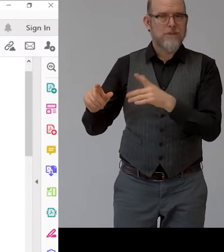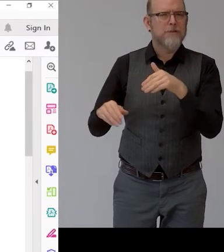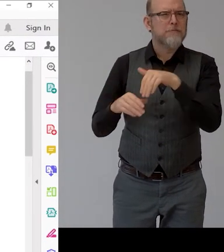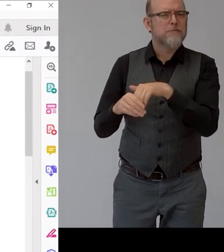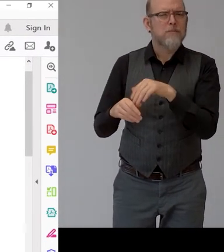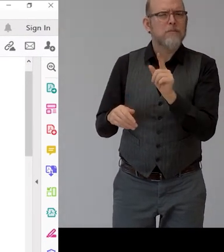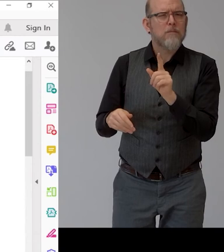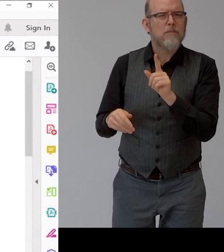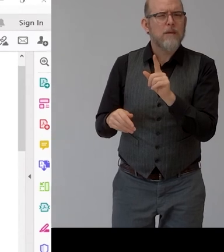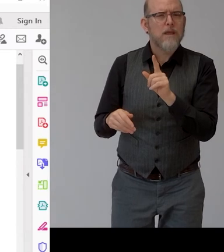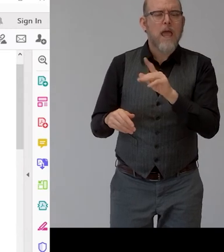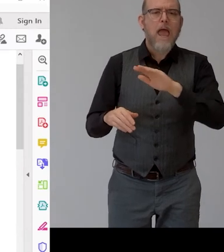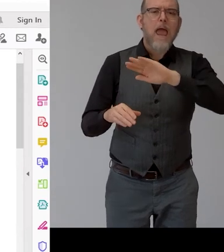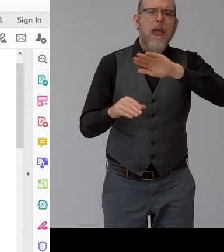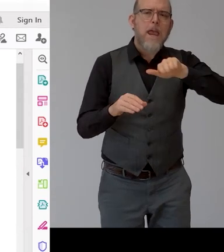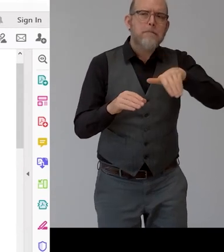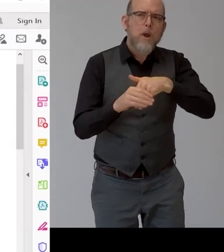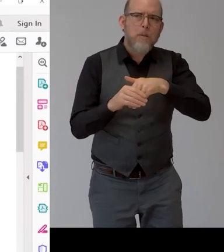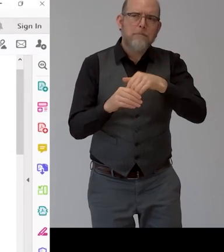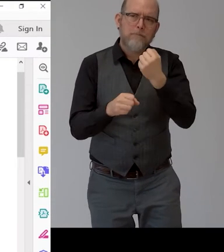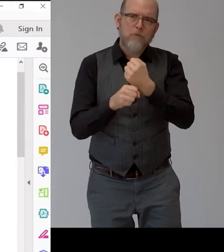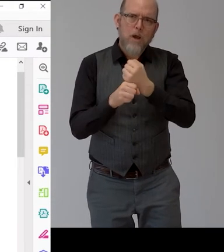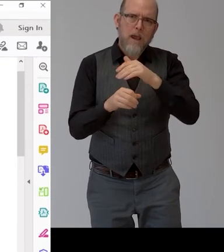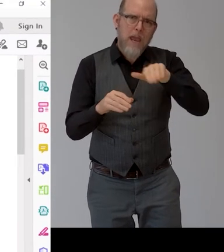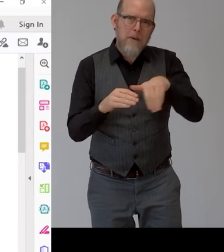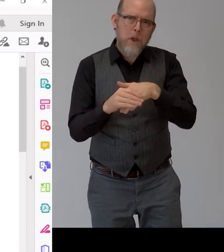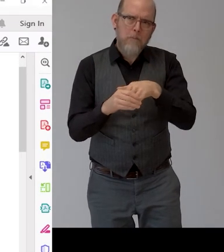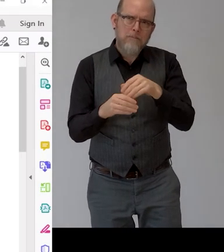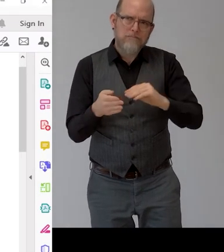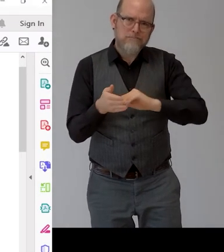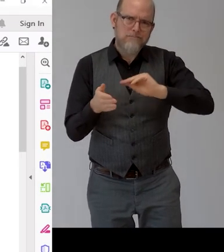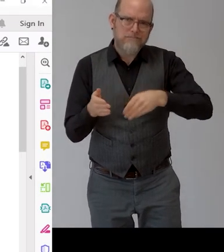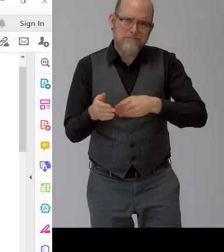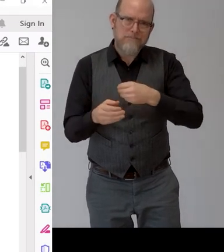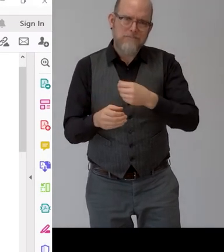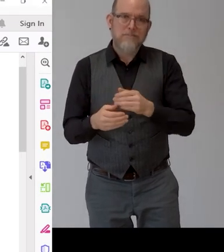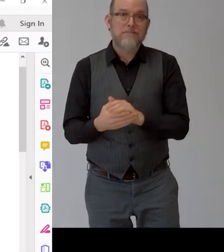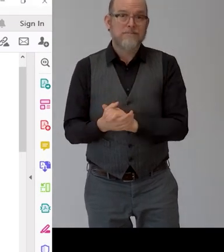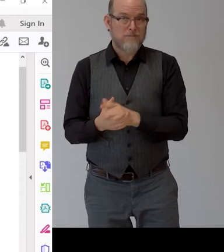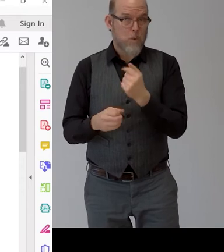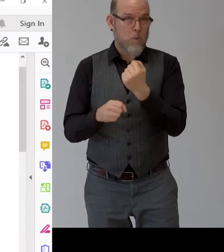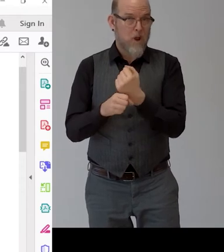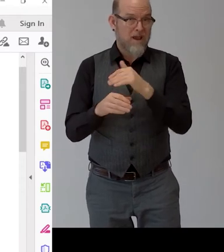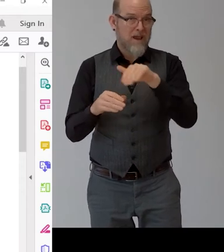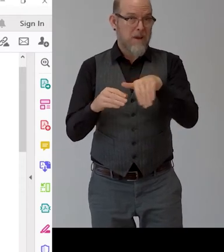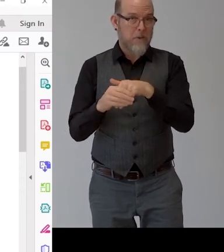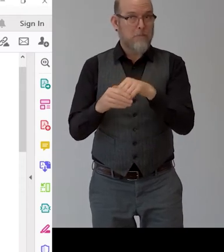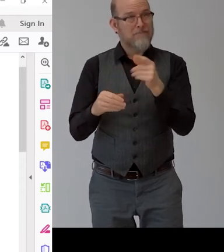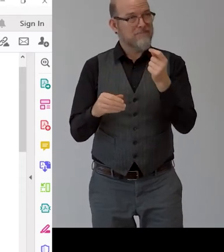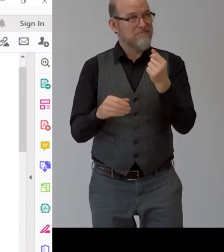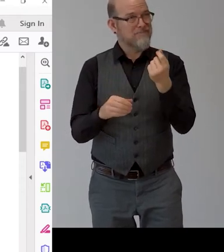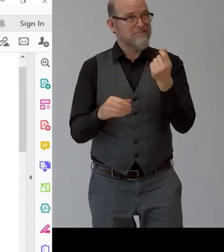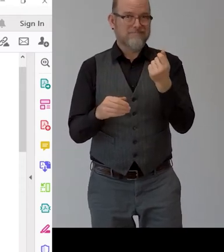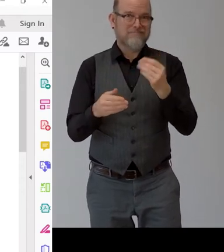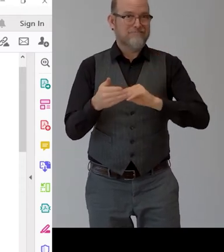employment the employee employee agrees that he